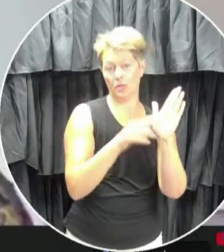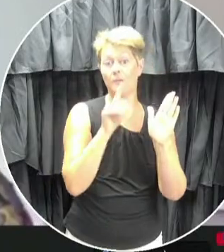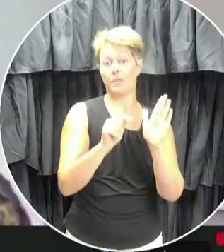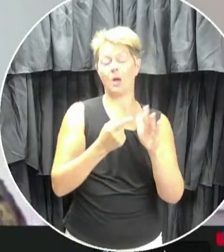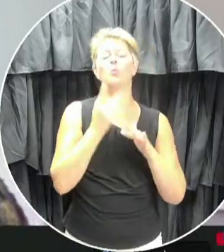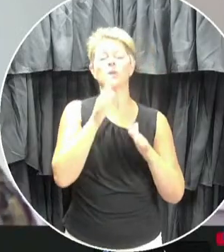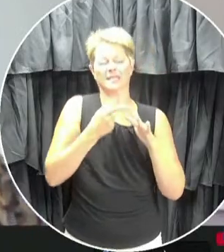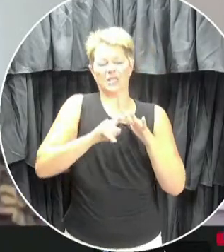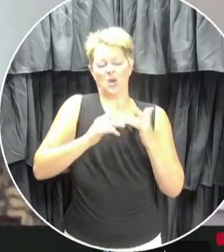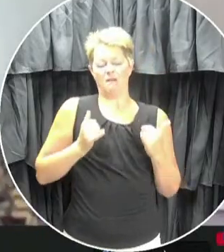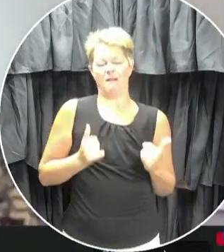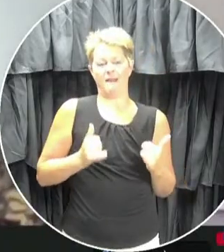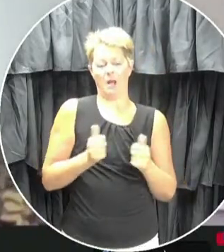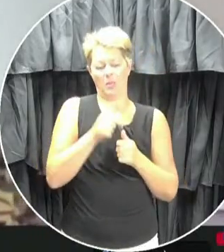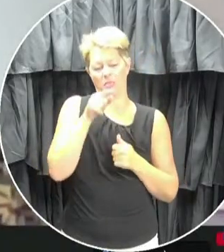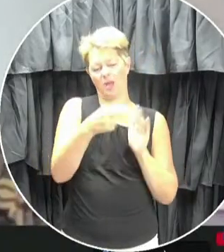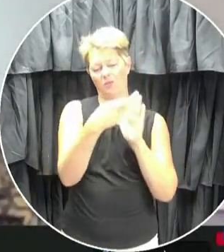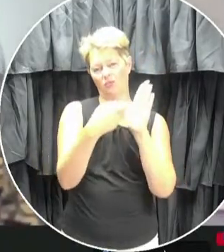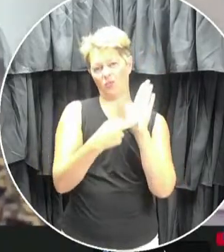going to start.